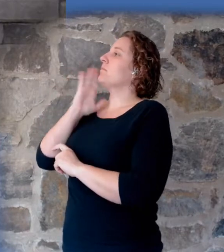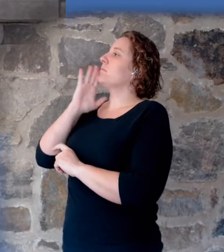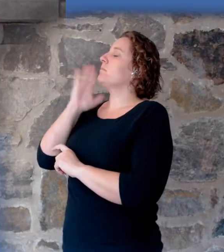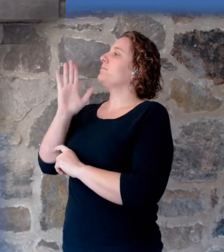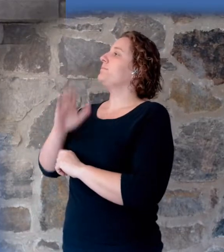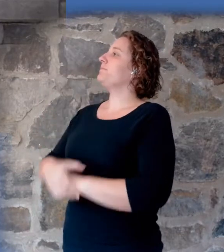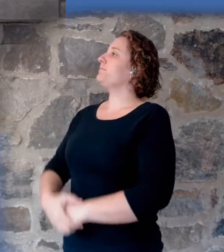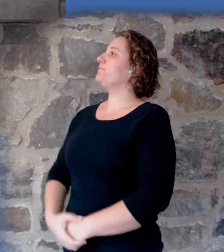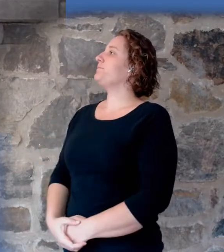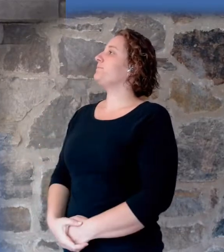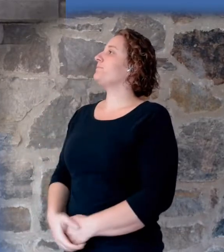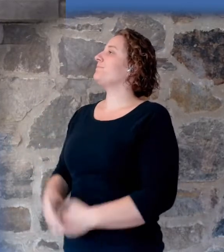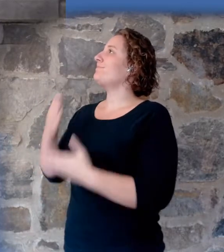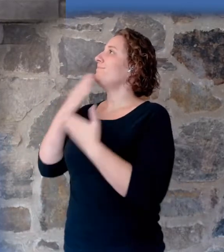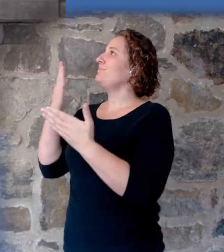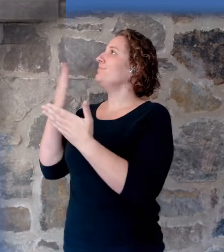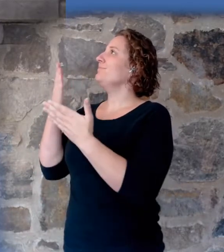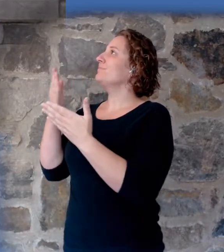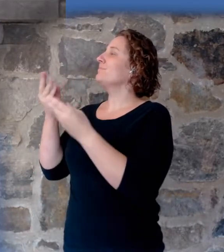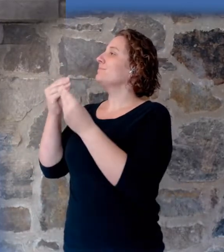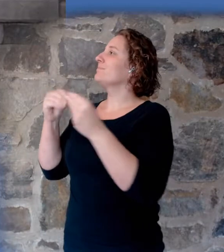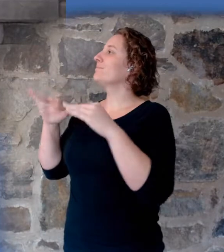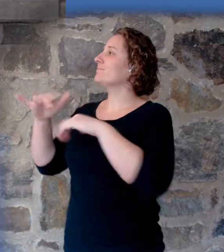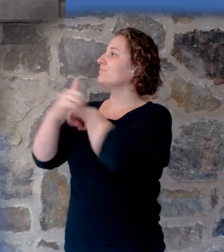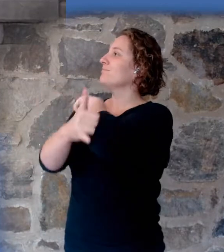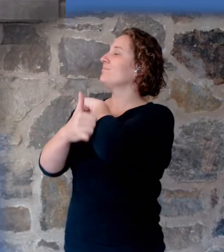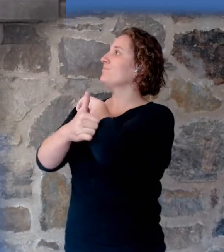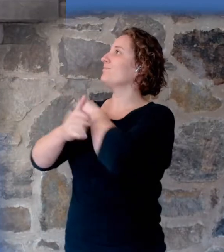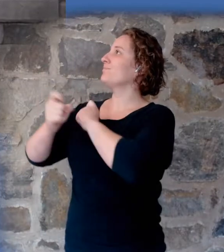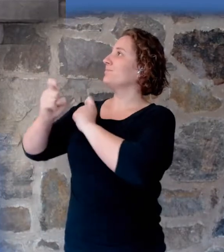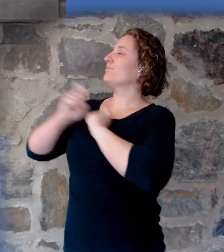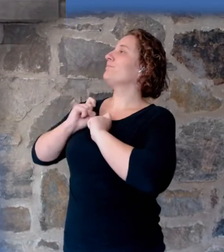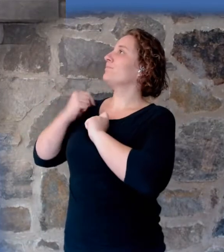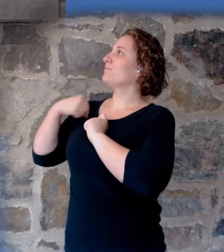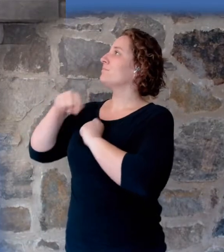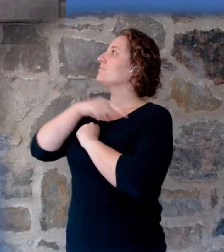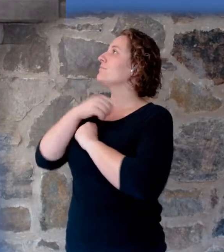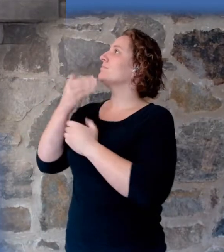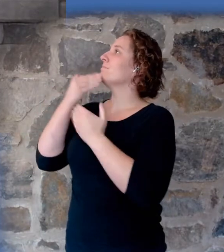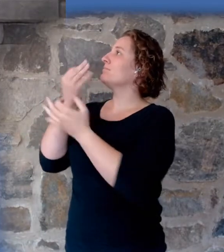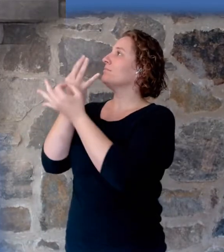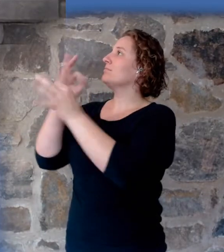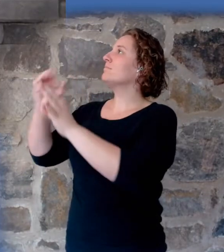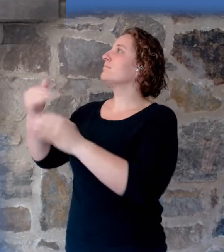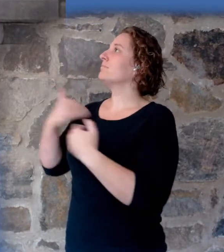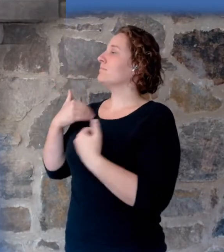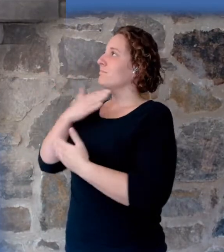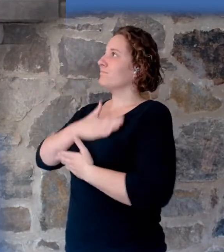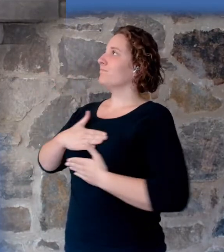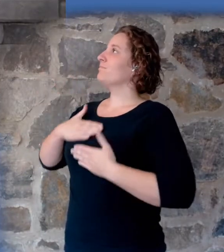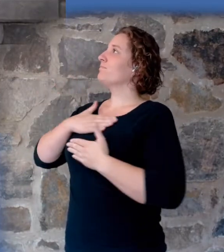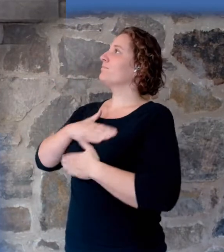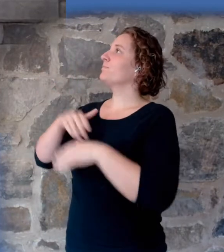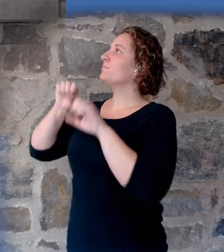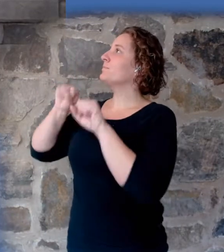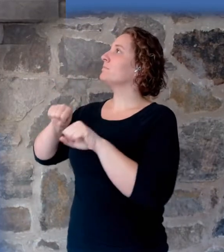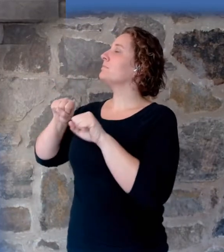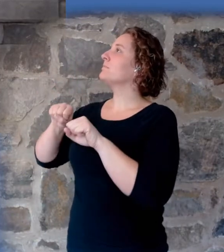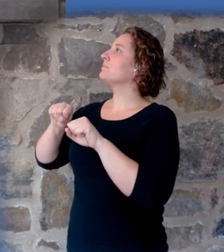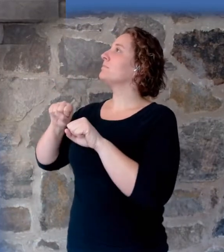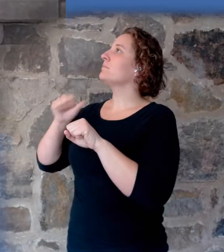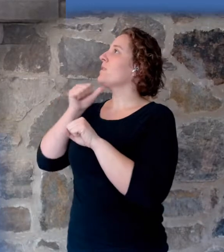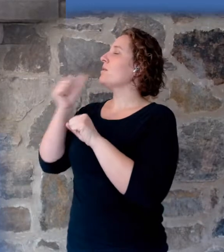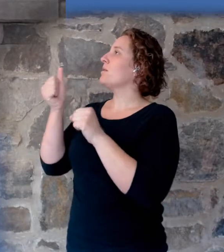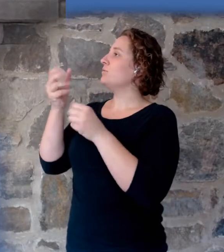Thank you for this land that you've given to us. Thank you for the freedoms we enjoy. May we not foolishly let them go.